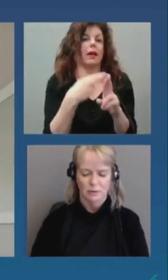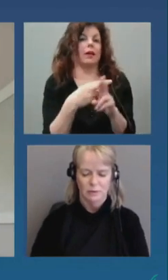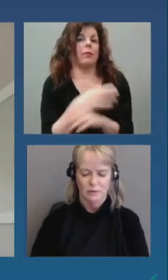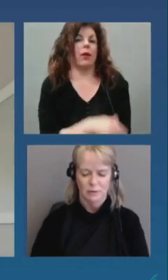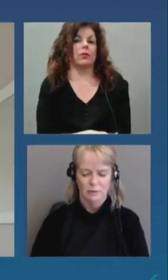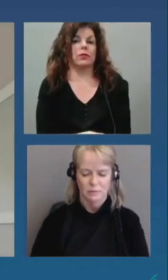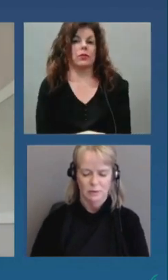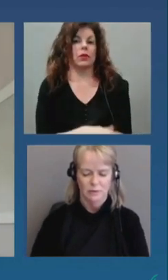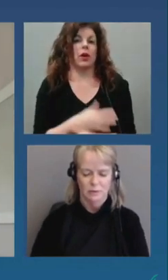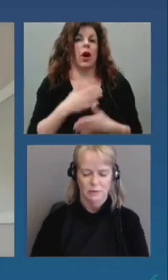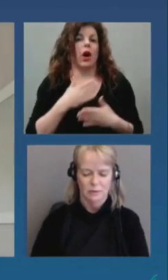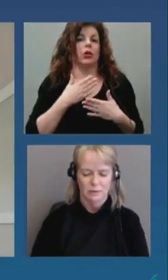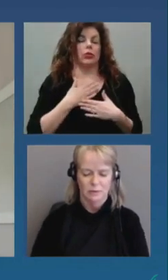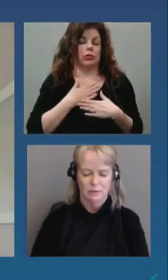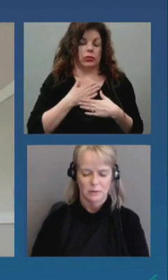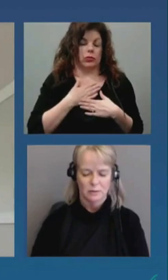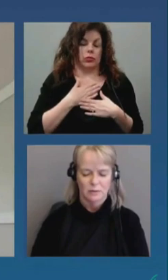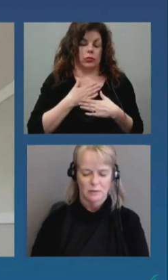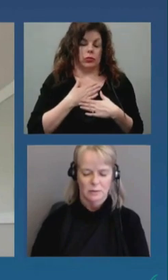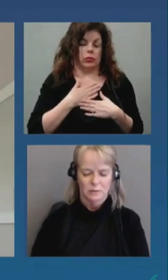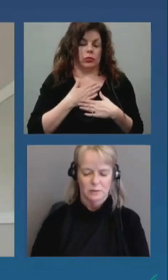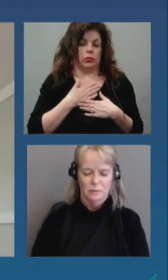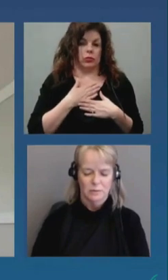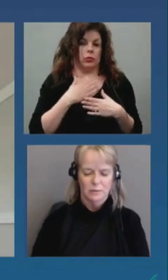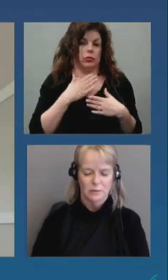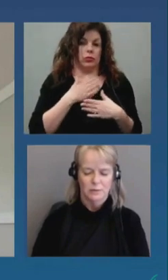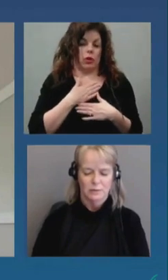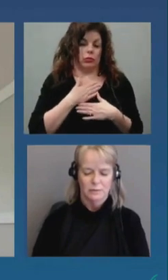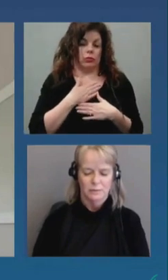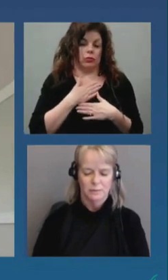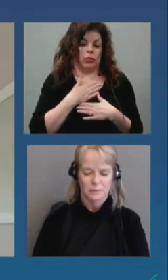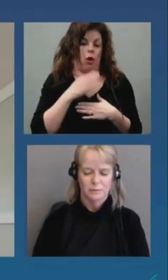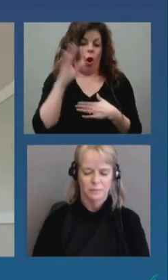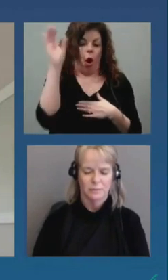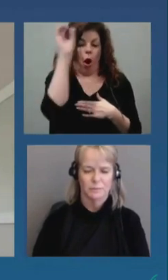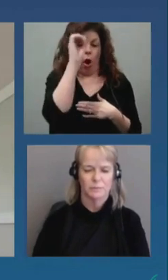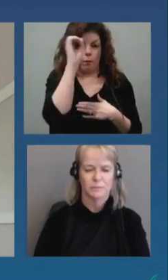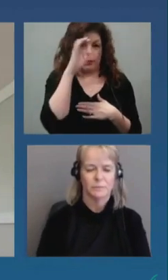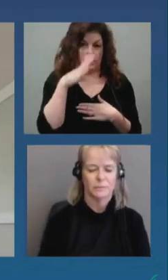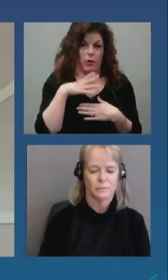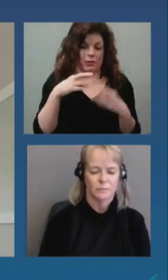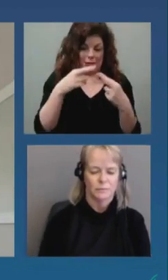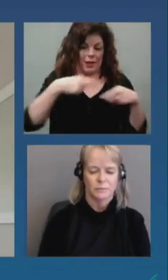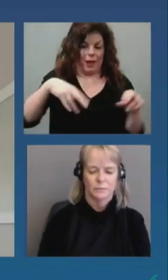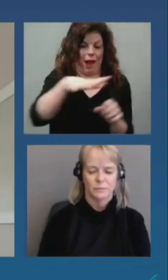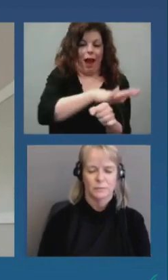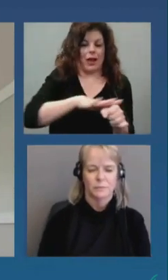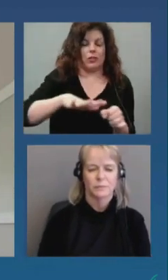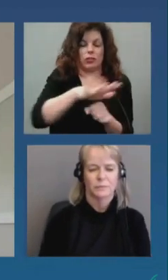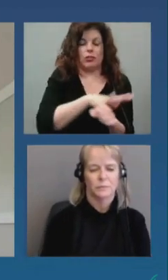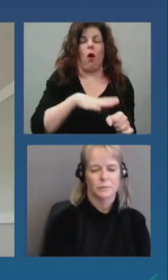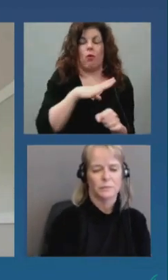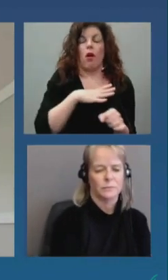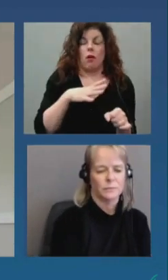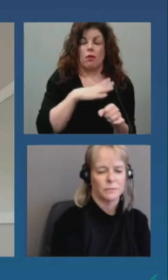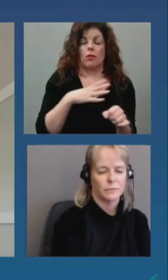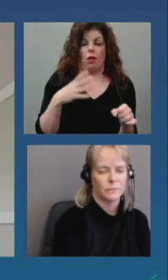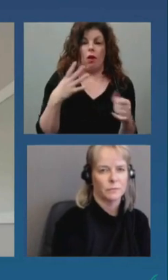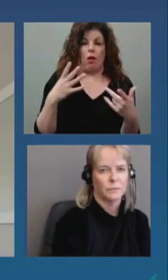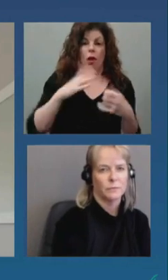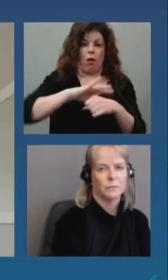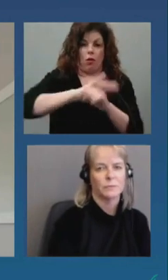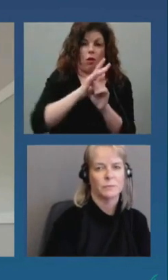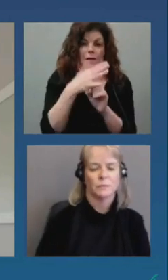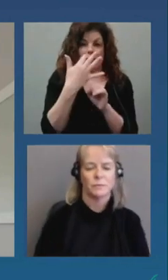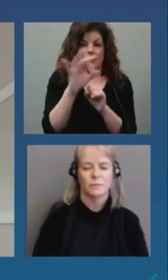Notre perspective santé publique c'est que nous sommes une région où le niveau de COVID-19 et les